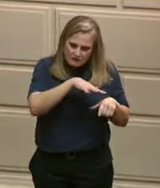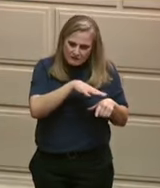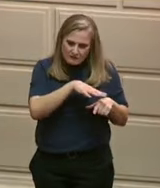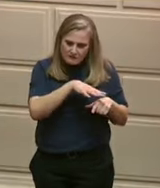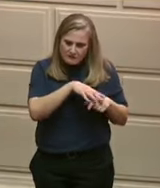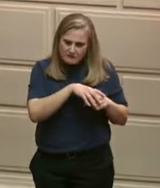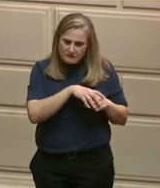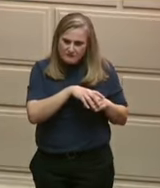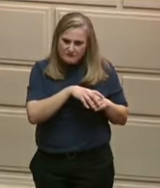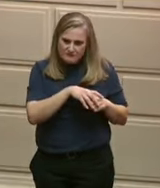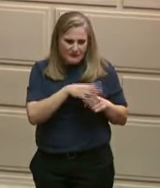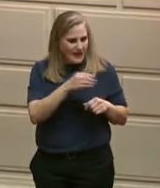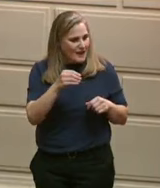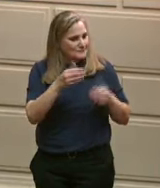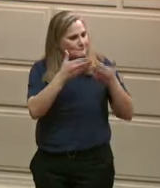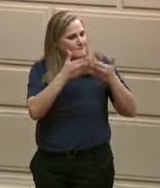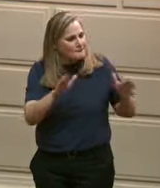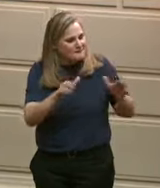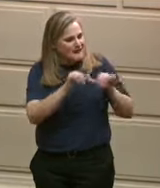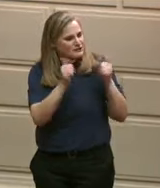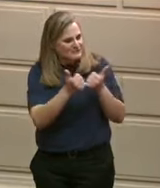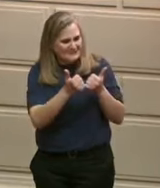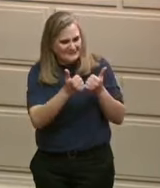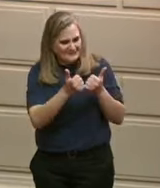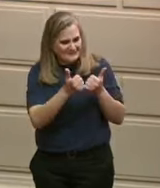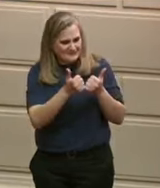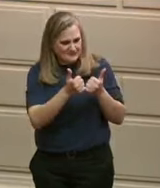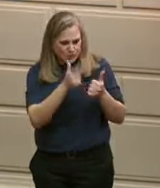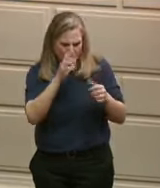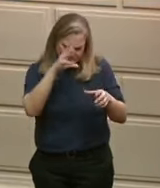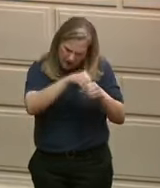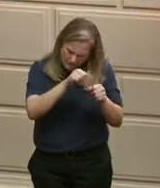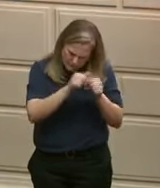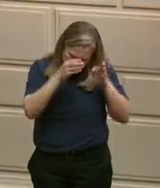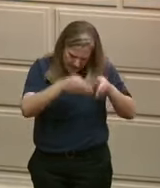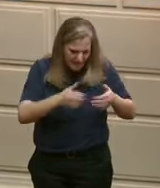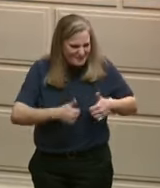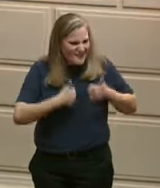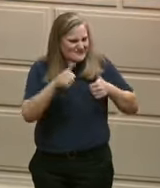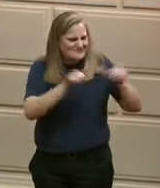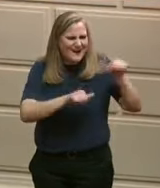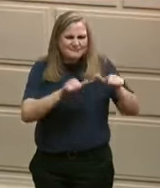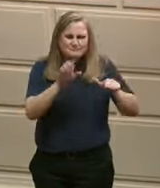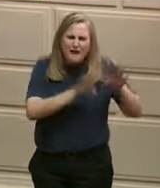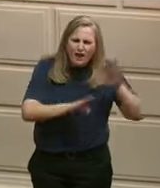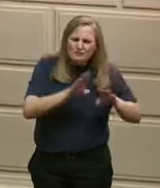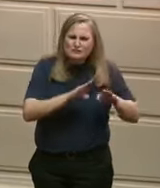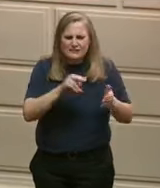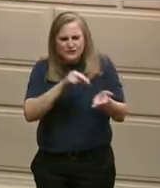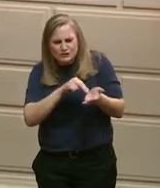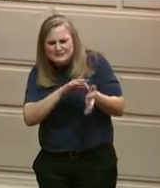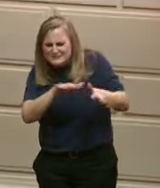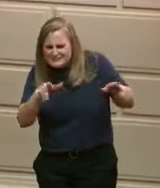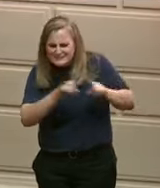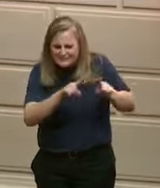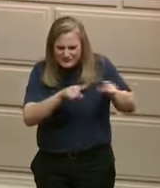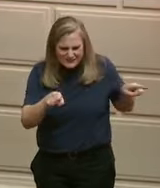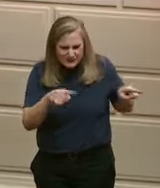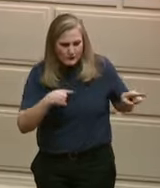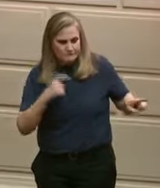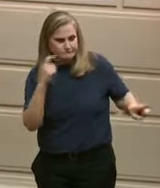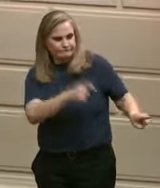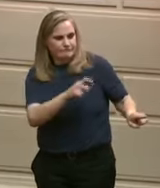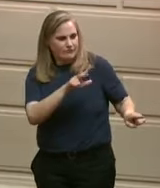to our state's life science strategy, and we included $45 million in last year's budget to support this